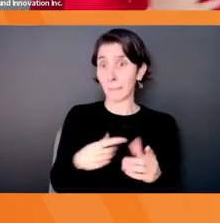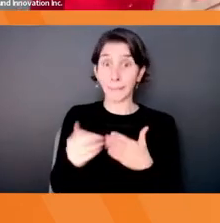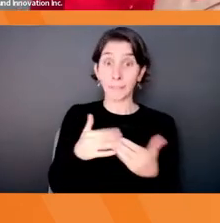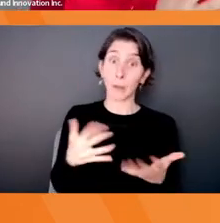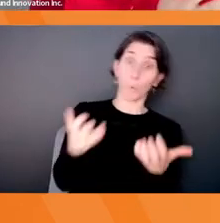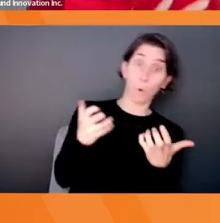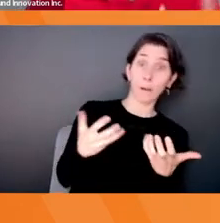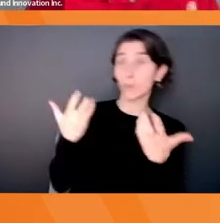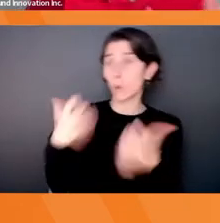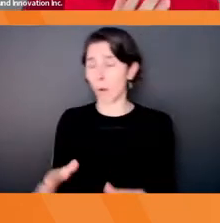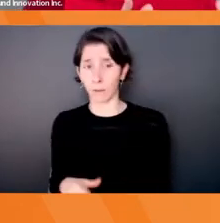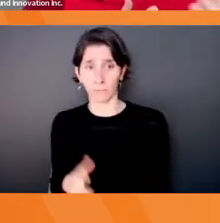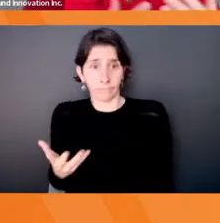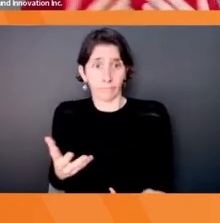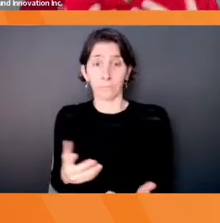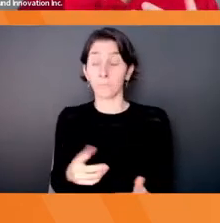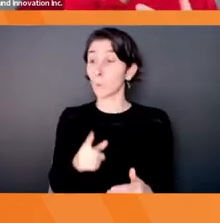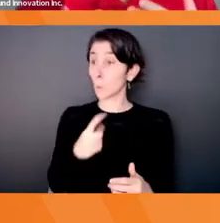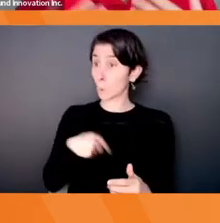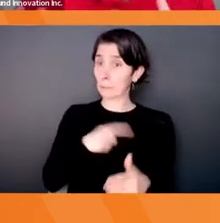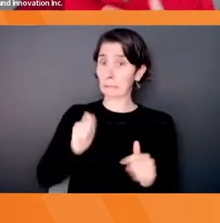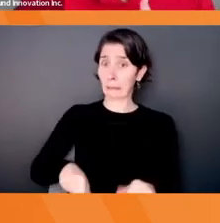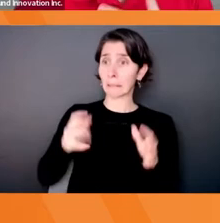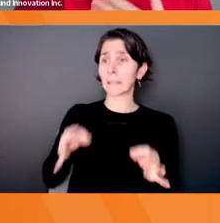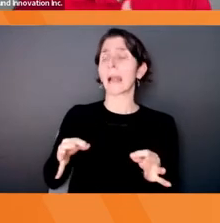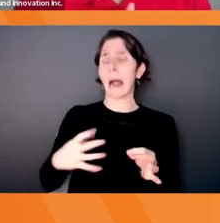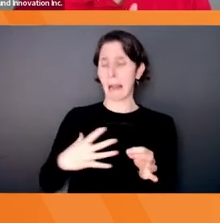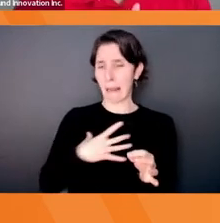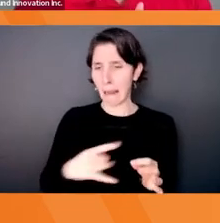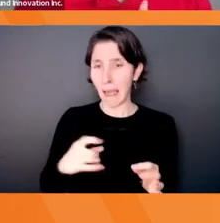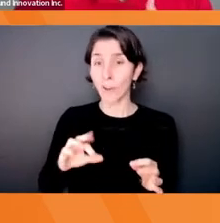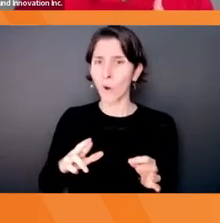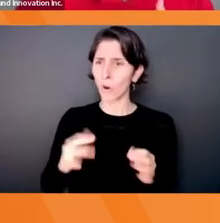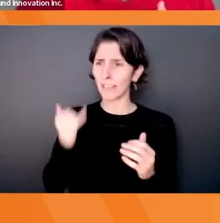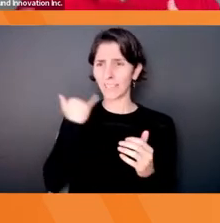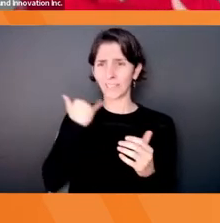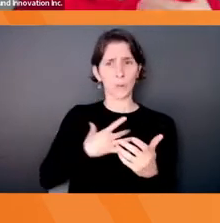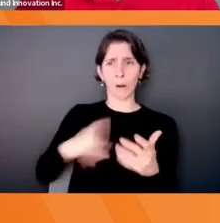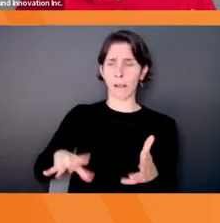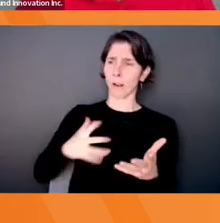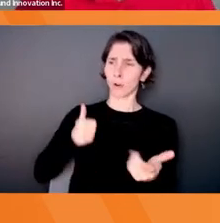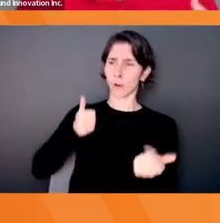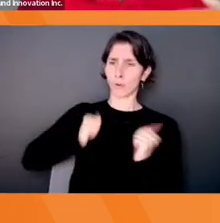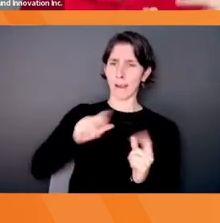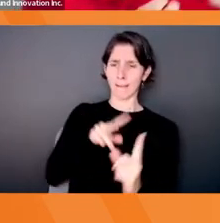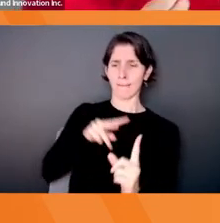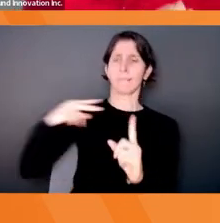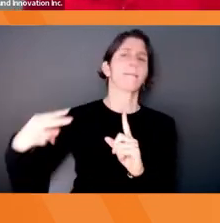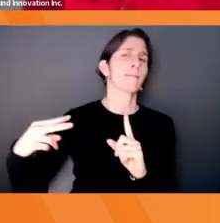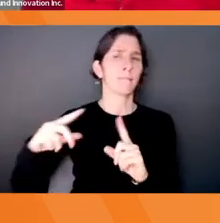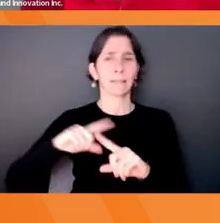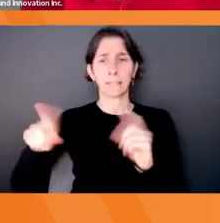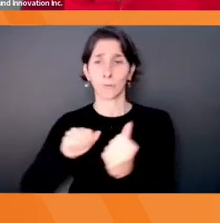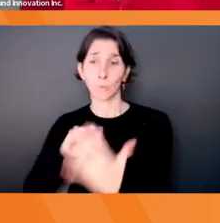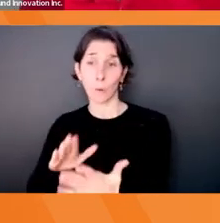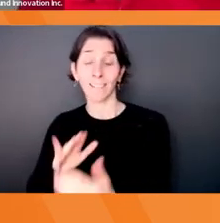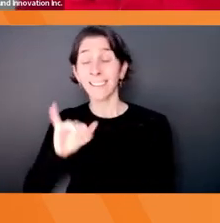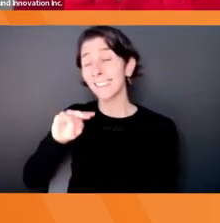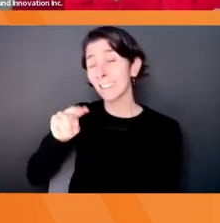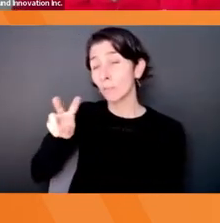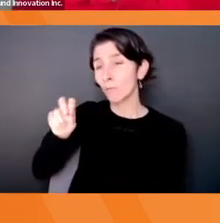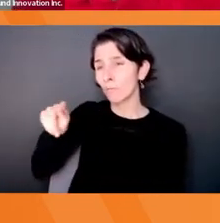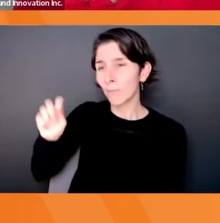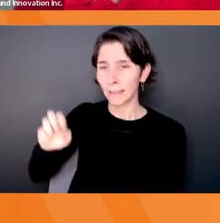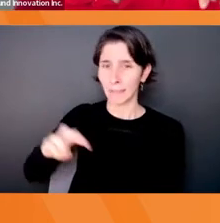like that future, or maybe we can think about a different way to do something. And so when we innovate, it's actually seeing a new possibility